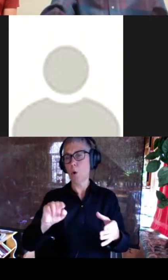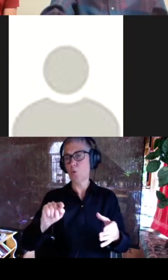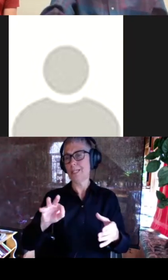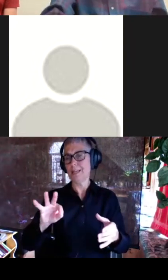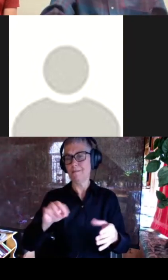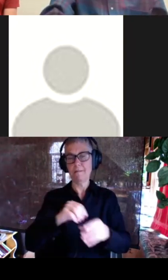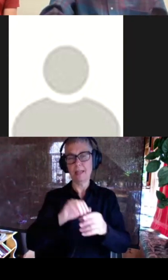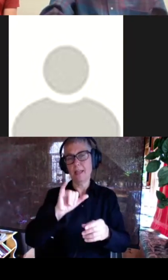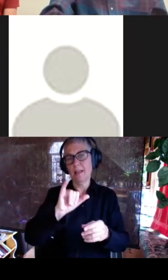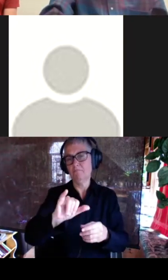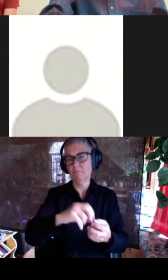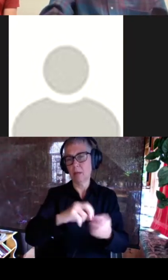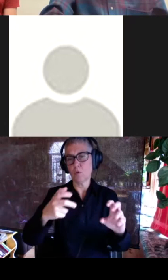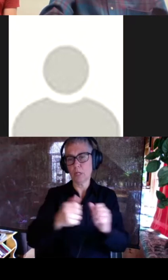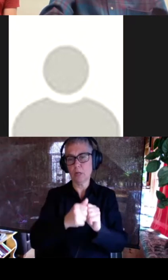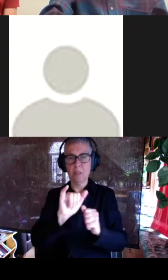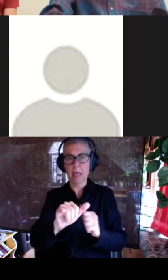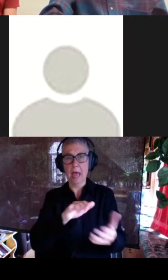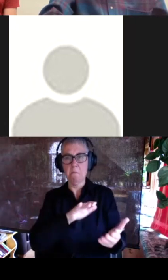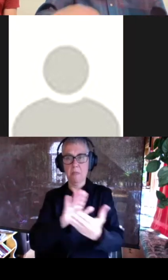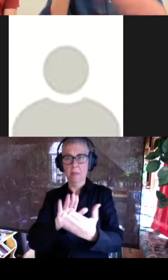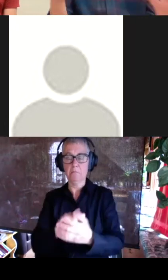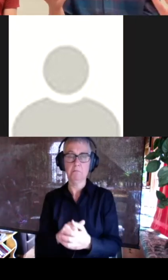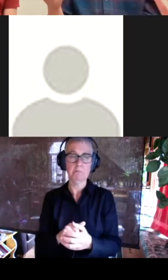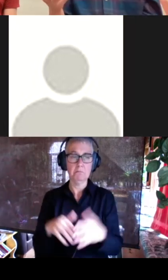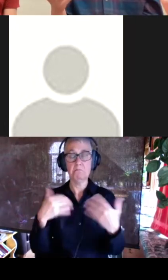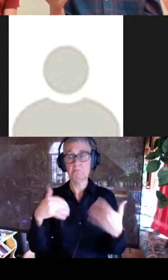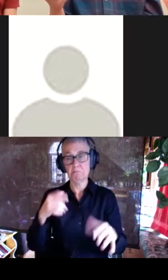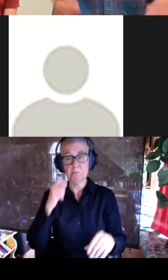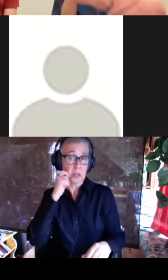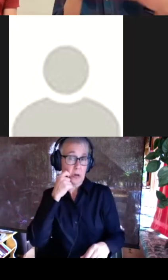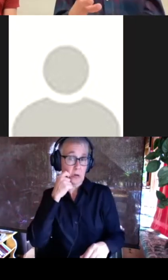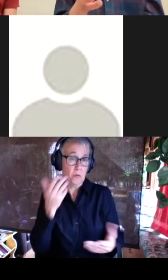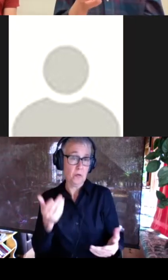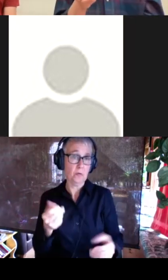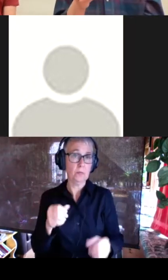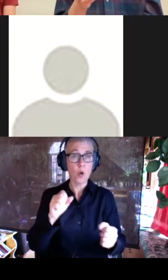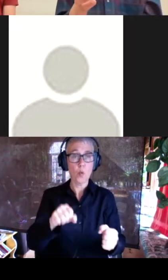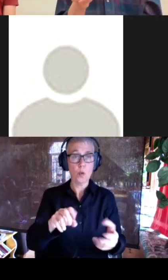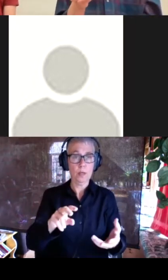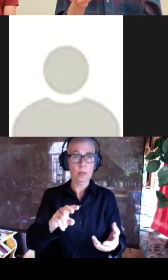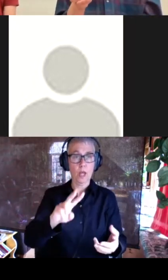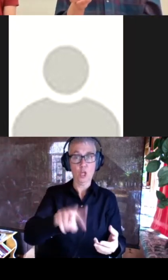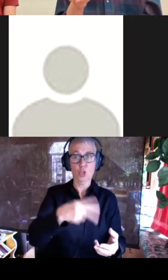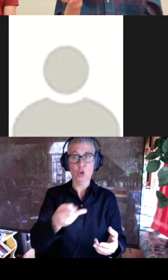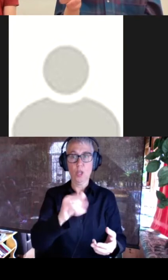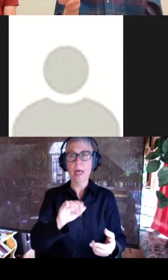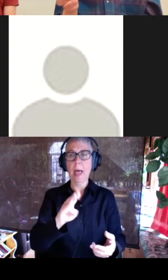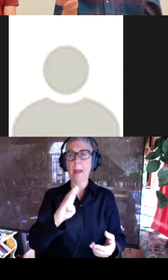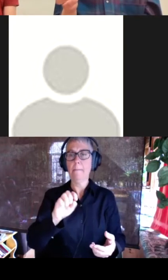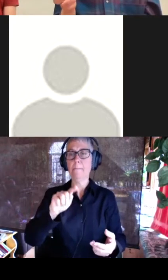with this method and it's just kind of cool also that we turned this uh beta sandwich fold